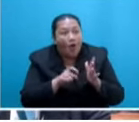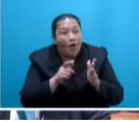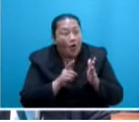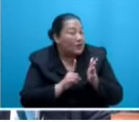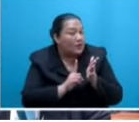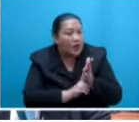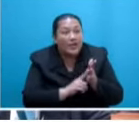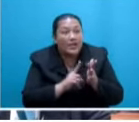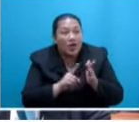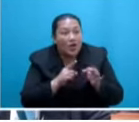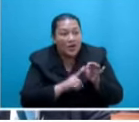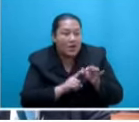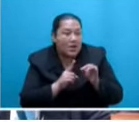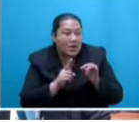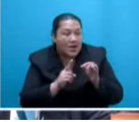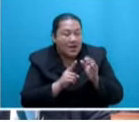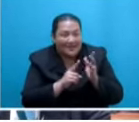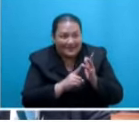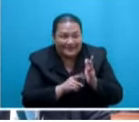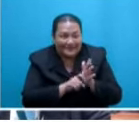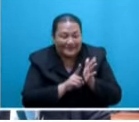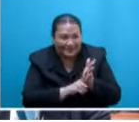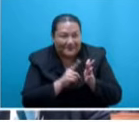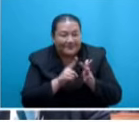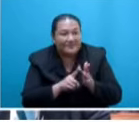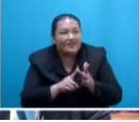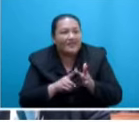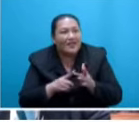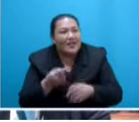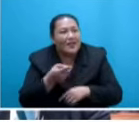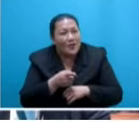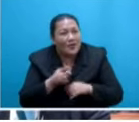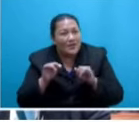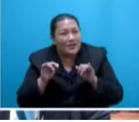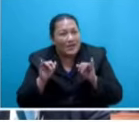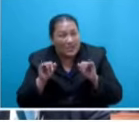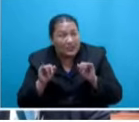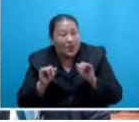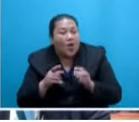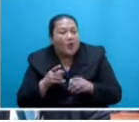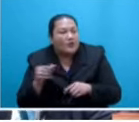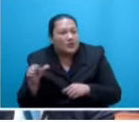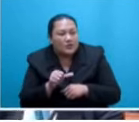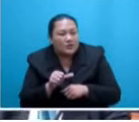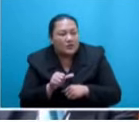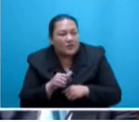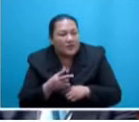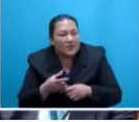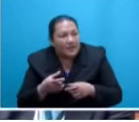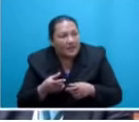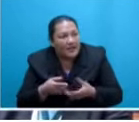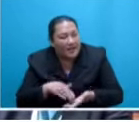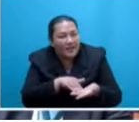legislation under the previous constitution. The prospect of environmental exploitation and